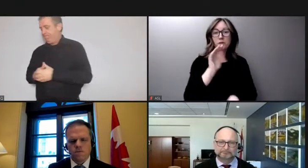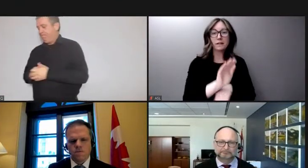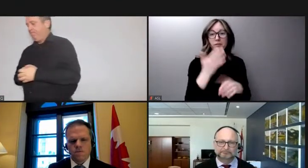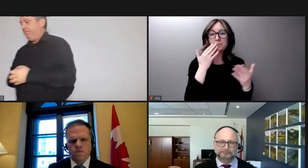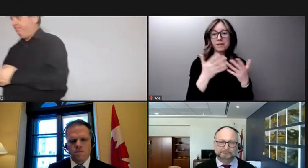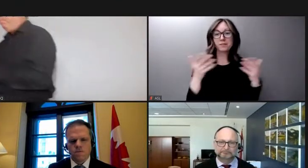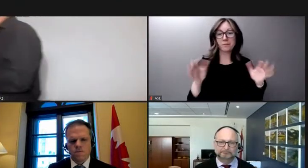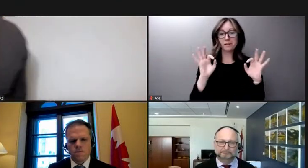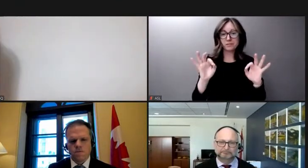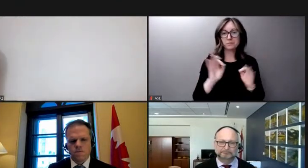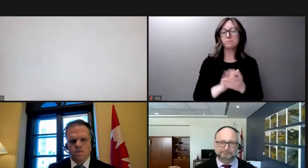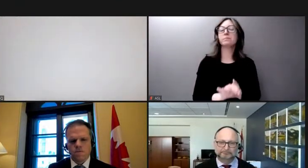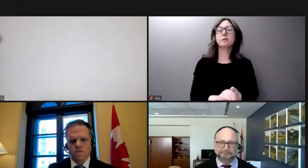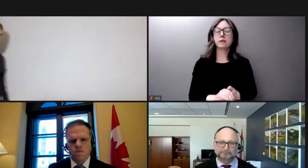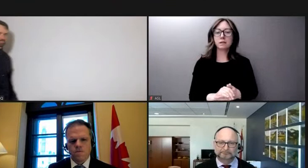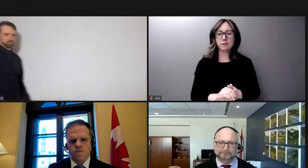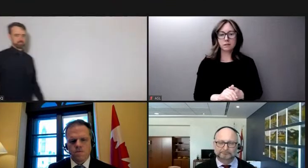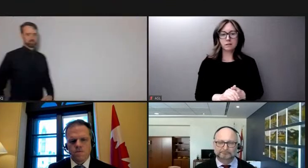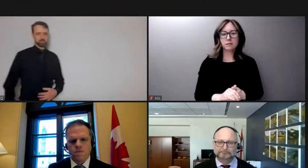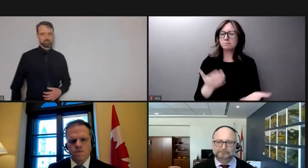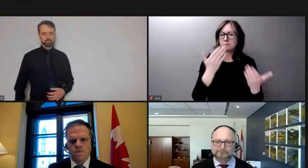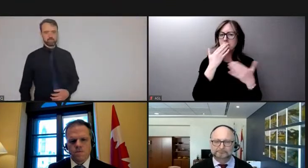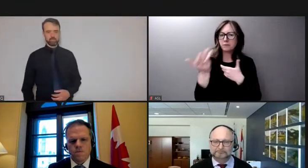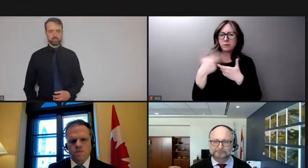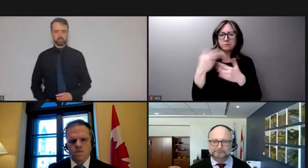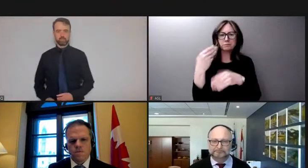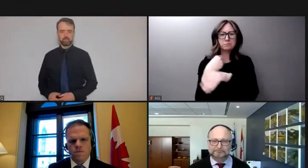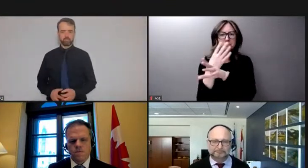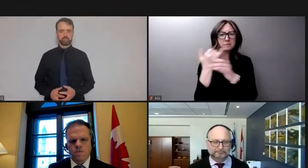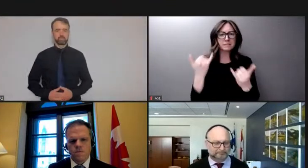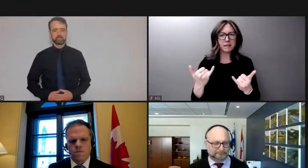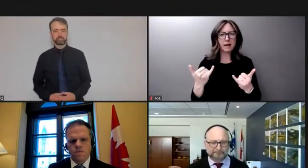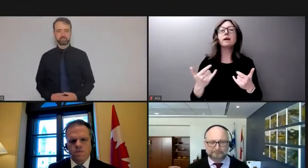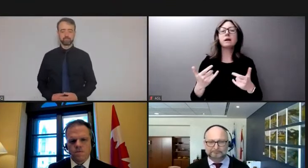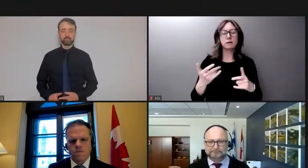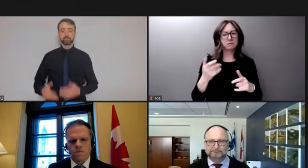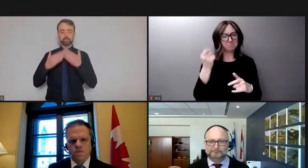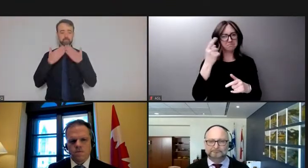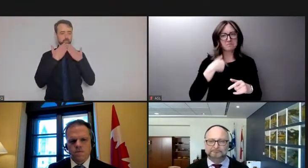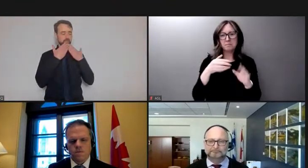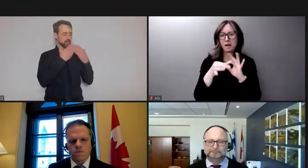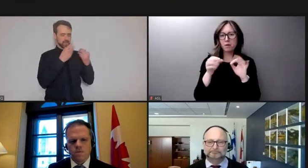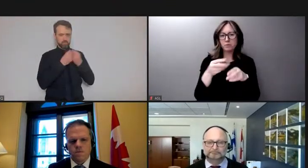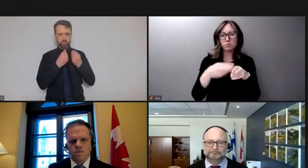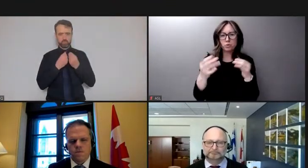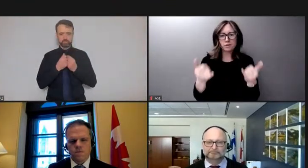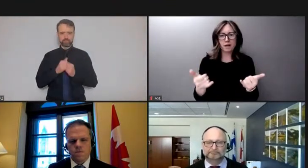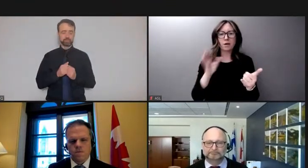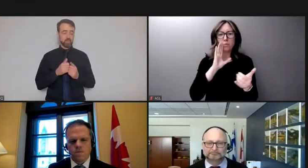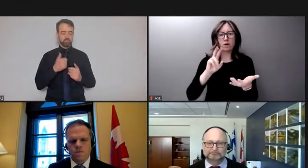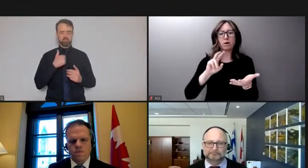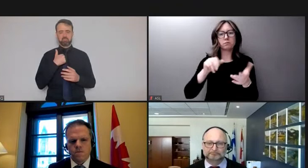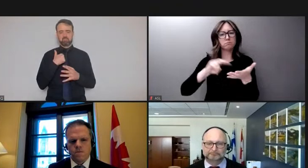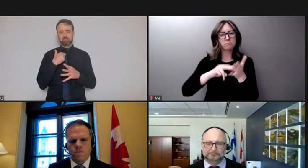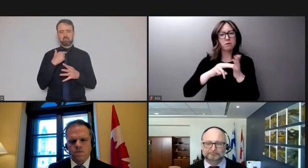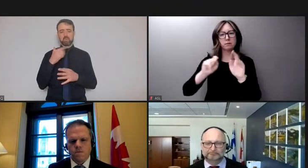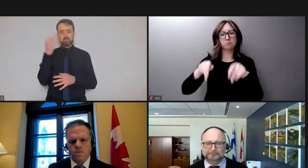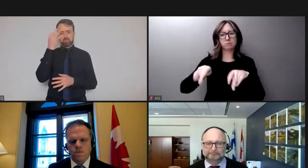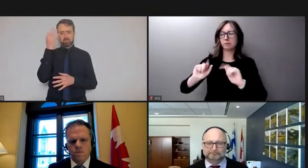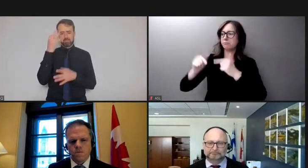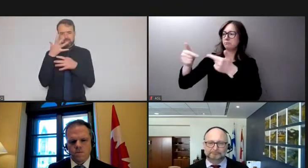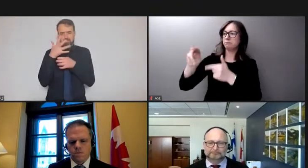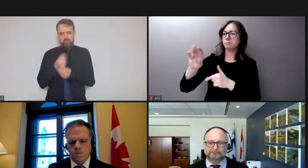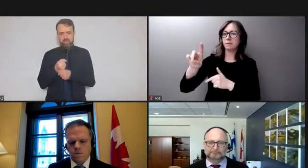i'd like to join you thank you for joining us here today and i will keep my remarks quite short to allow the media to ask the very important